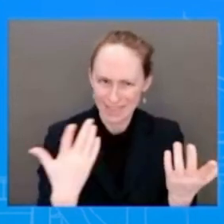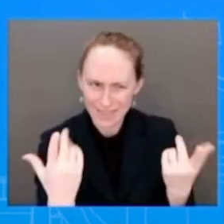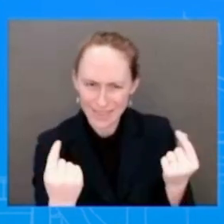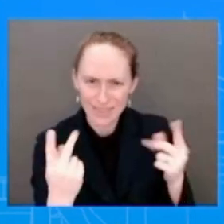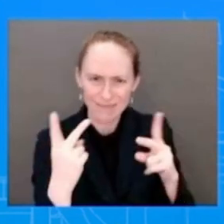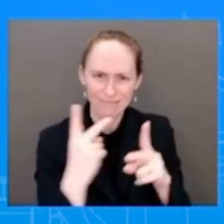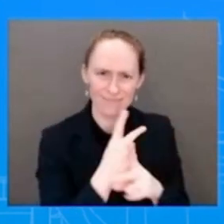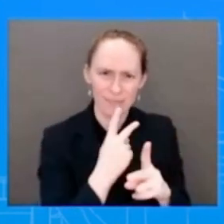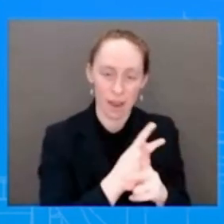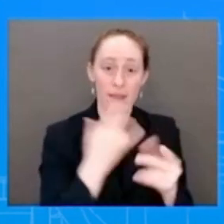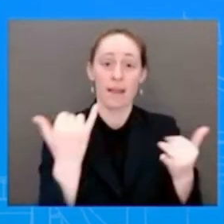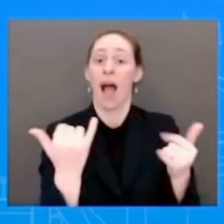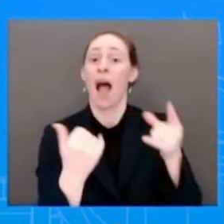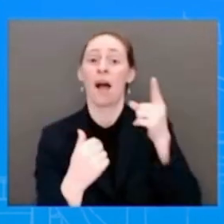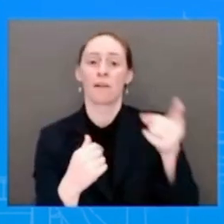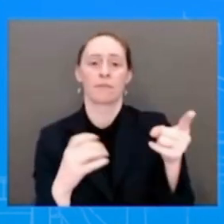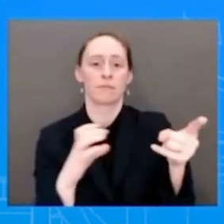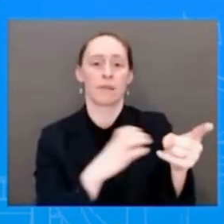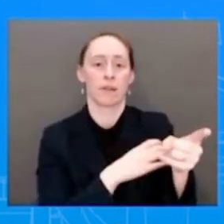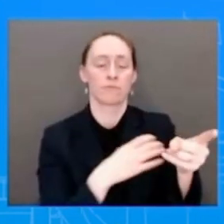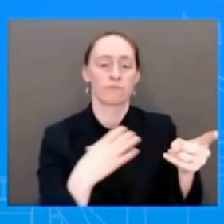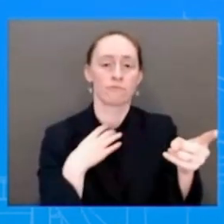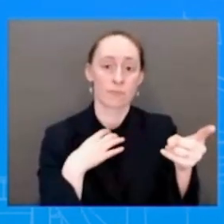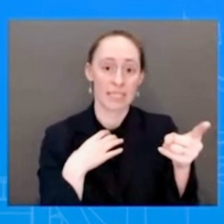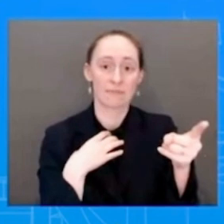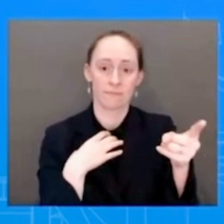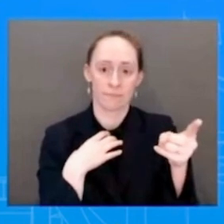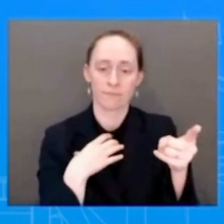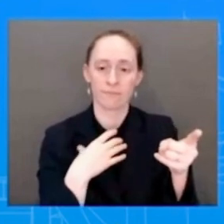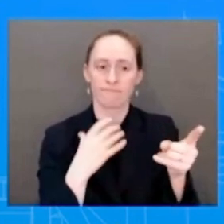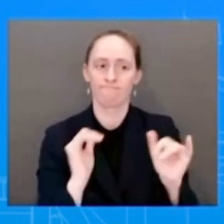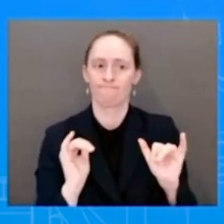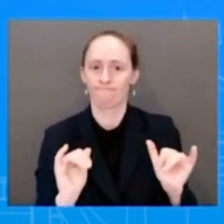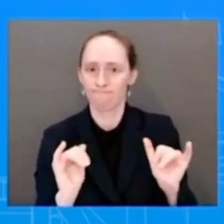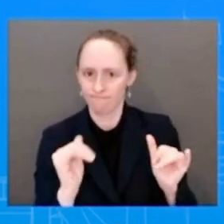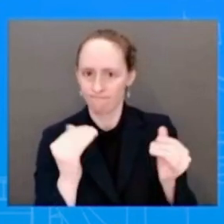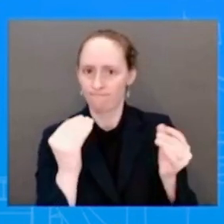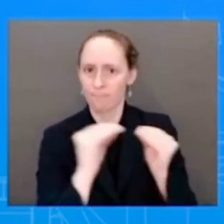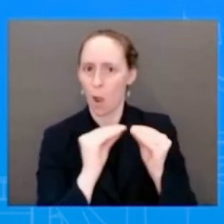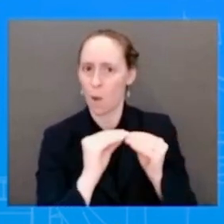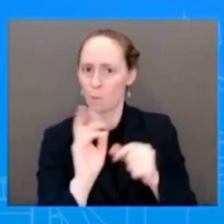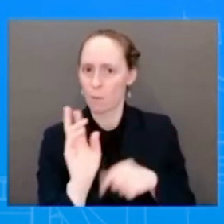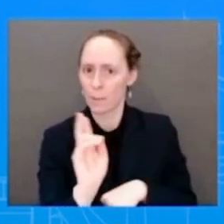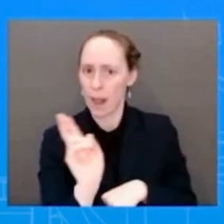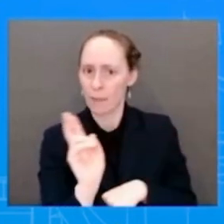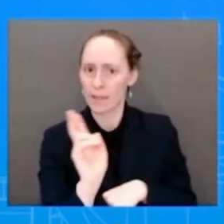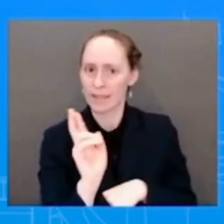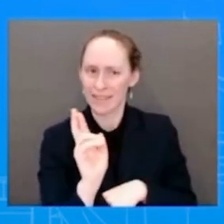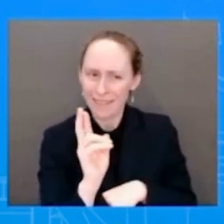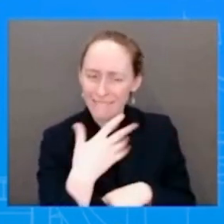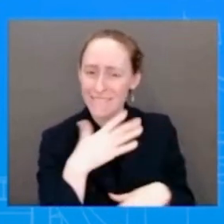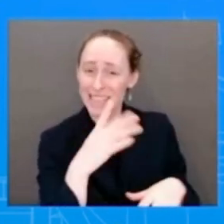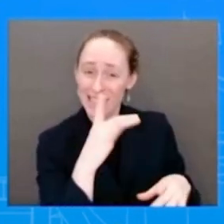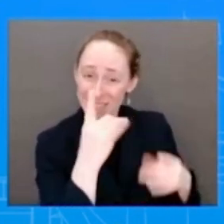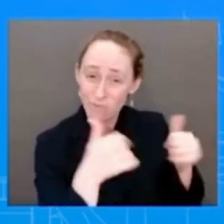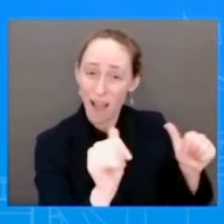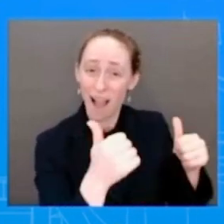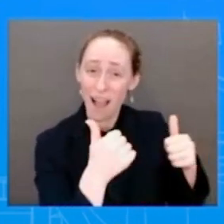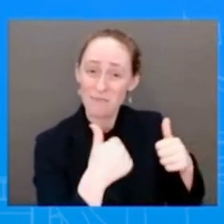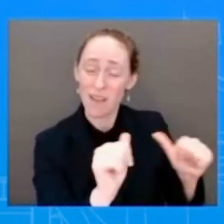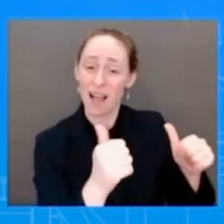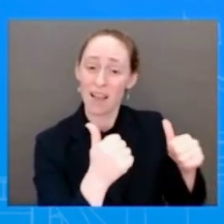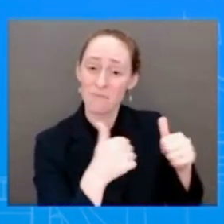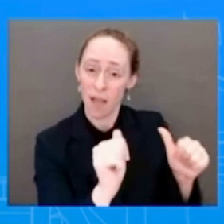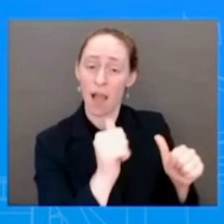office, they have proposed three separate national abortion bans and an additional number of bills to restrict access